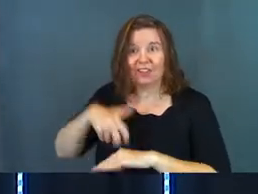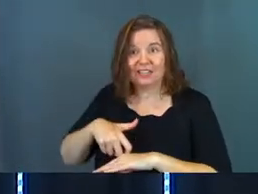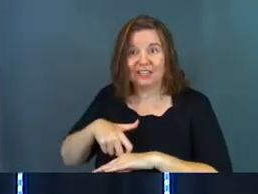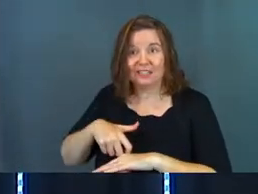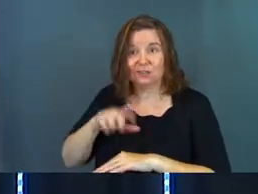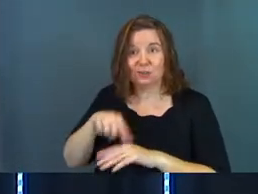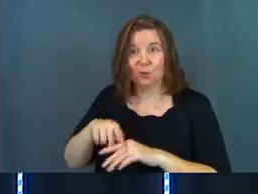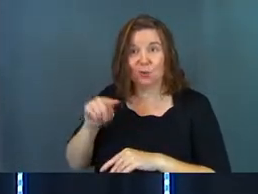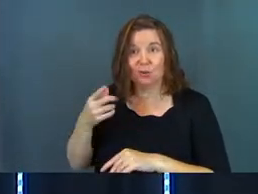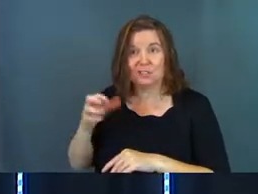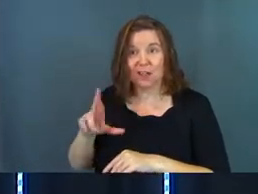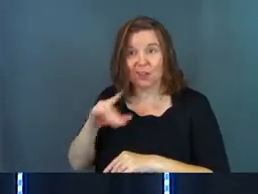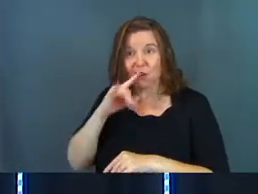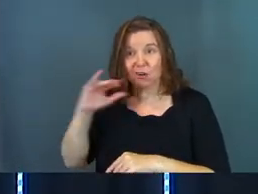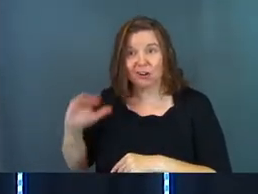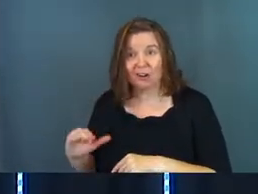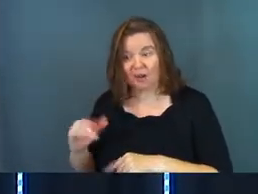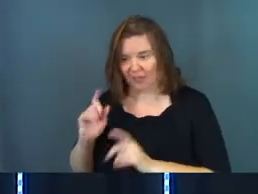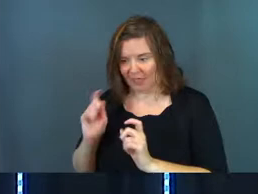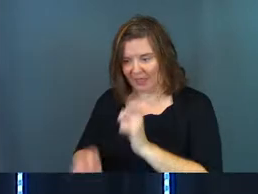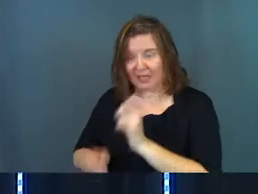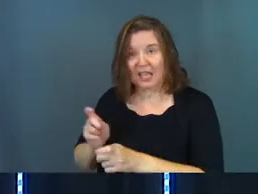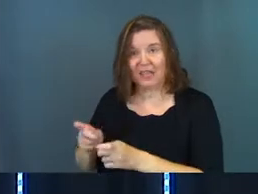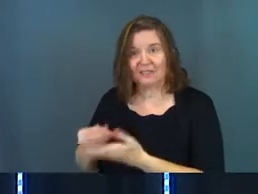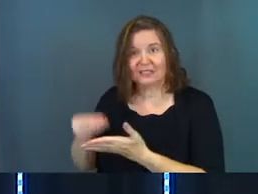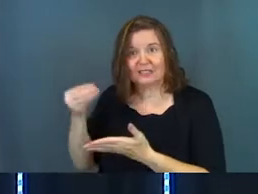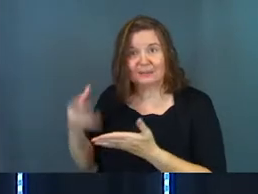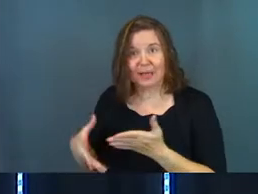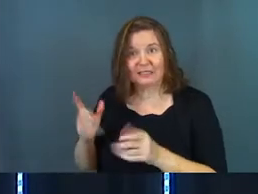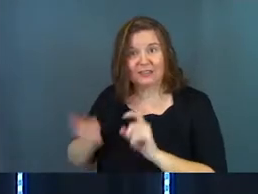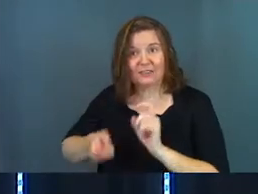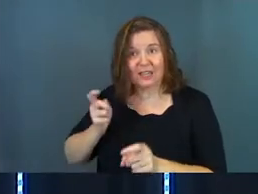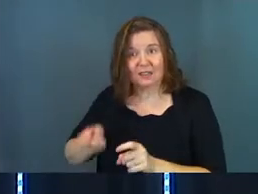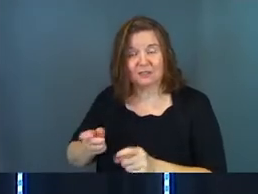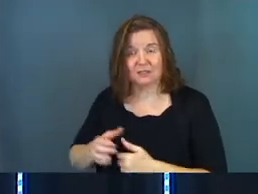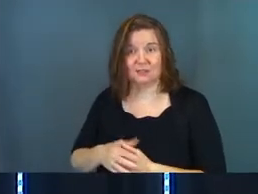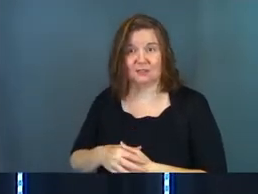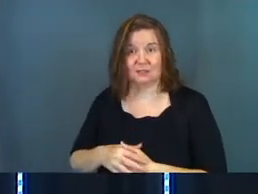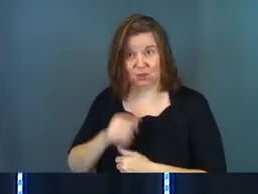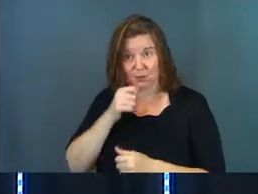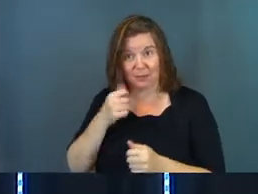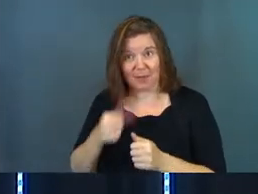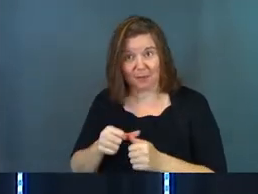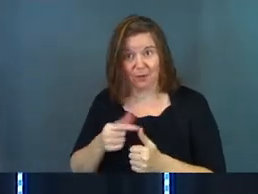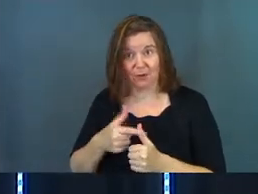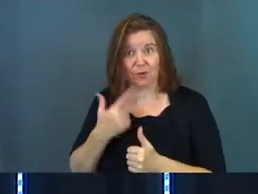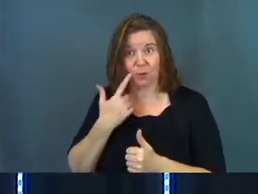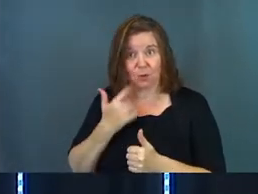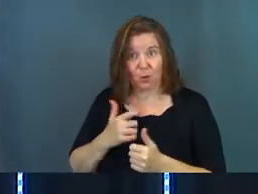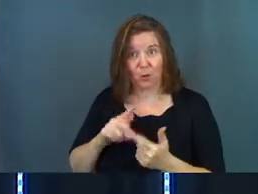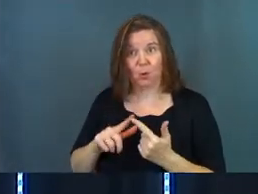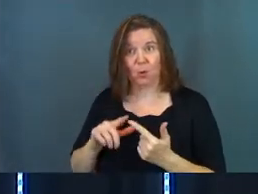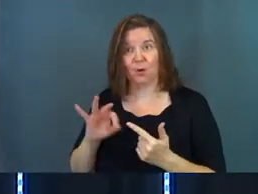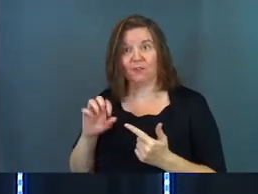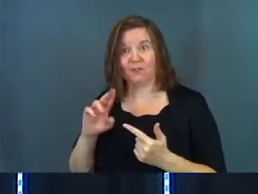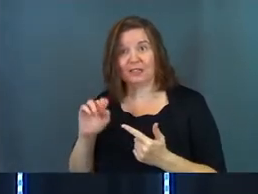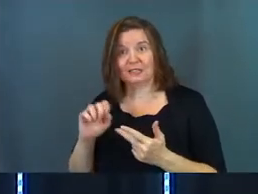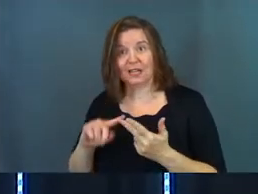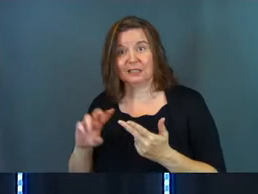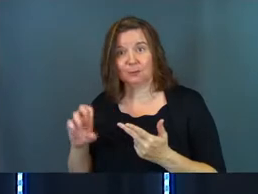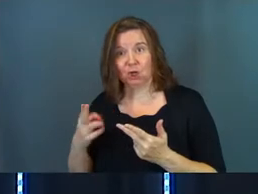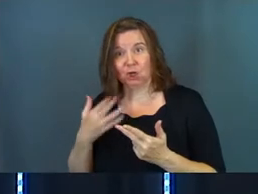knees to her toddler. And they gave him expensive gifts. Do you remember what they were? Gold, frankincense, and myrrh?